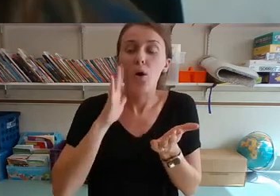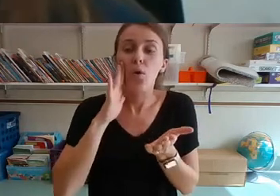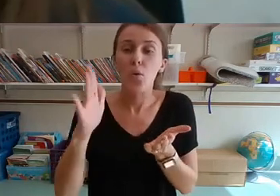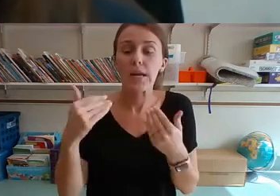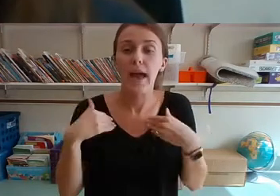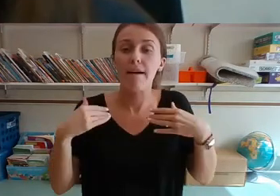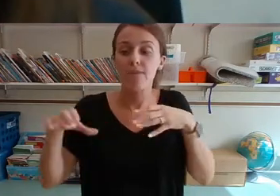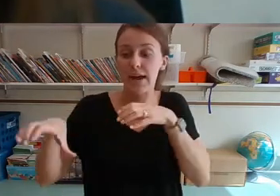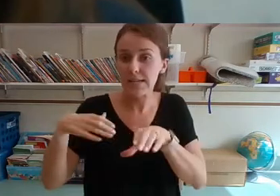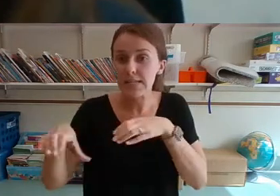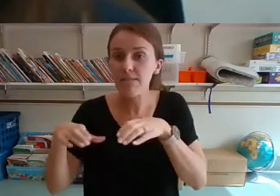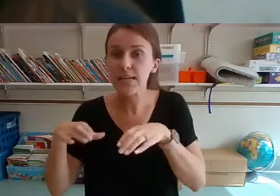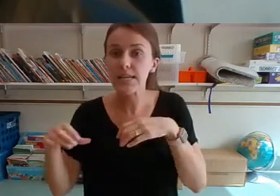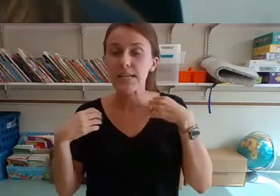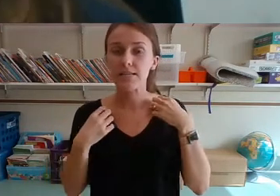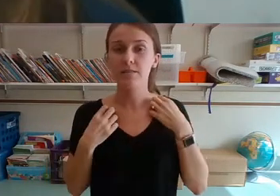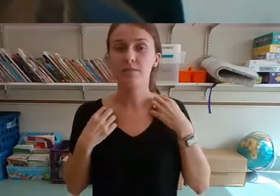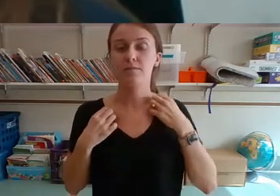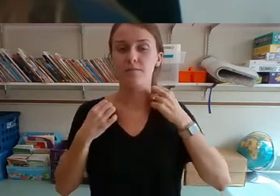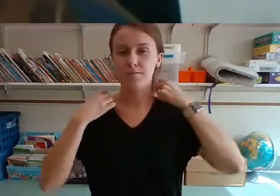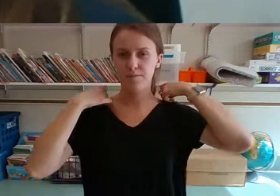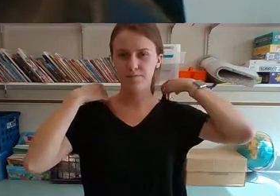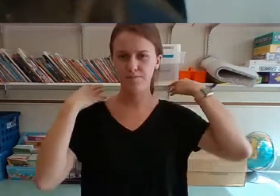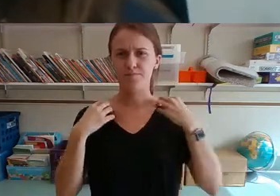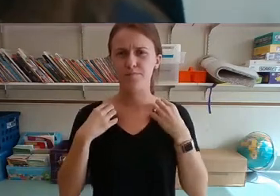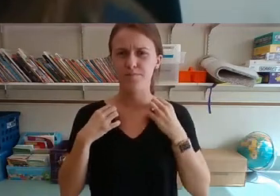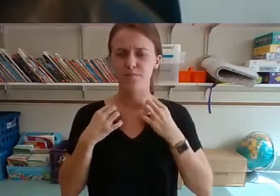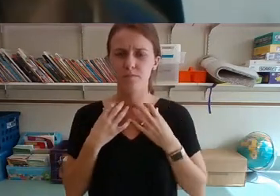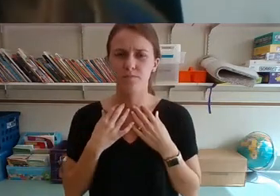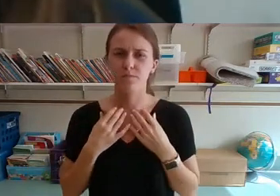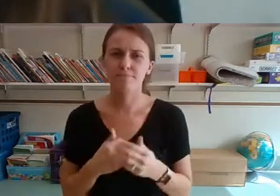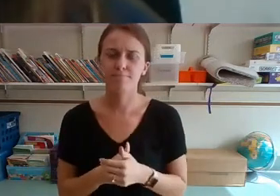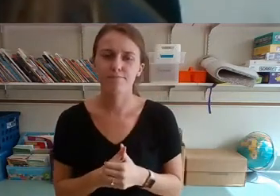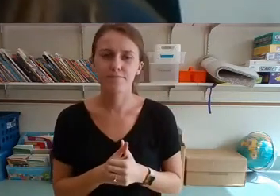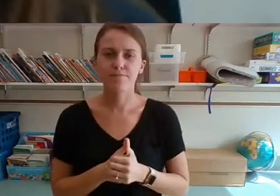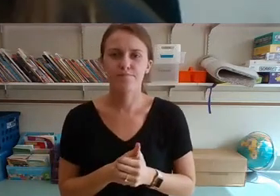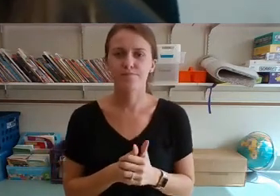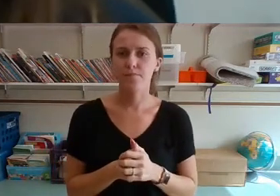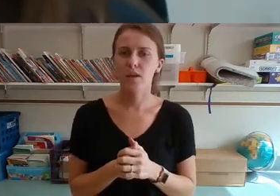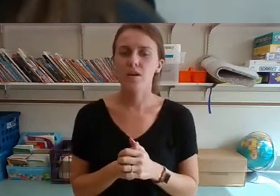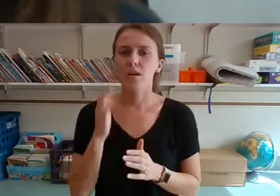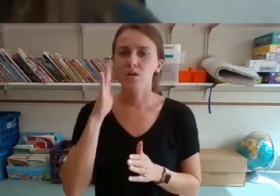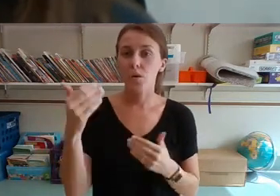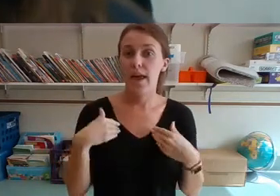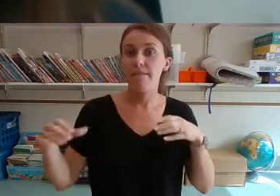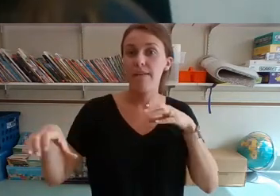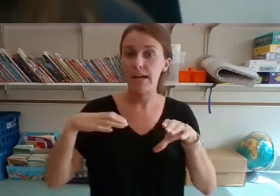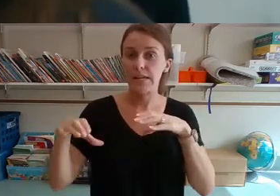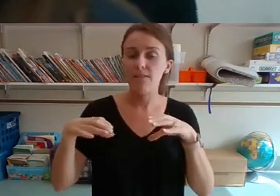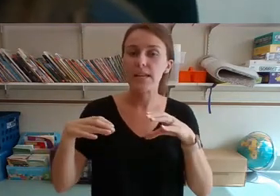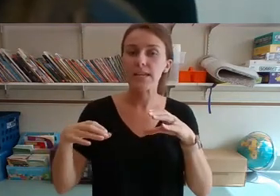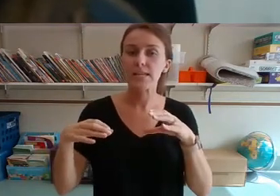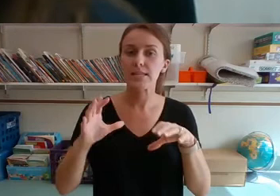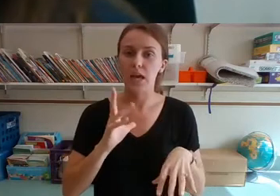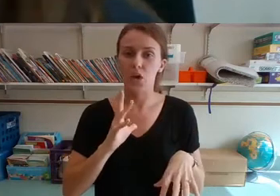and character strong and we're going to talk about second step. Well, Mrs. Quella, I'll bring puppets into the story and we'll talk about